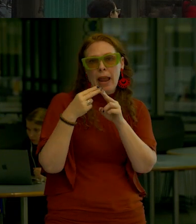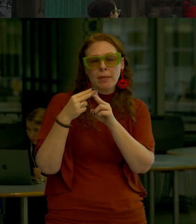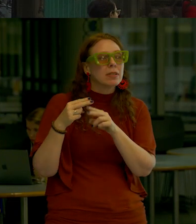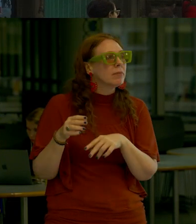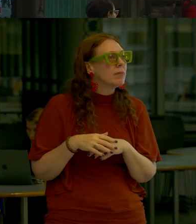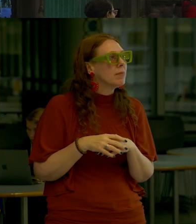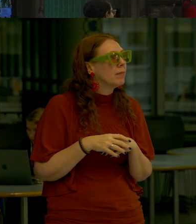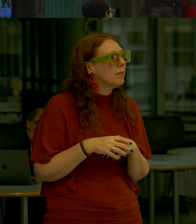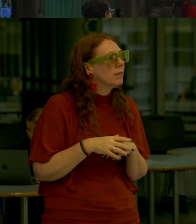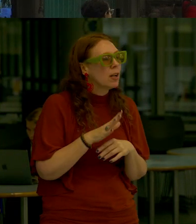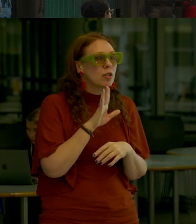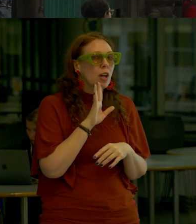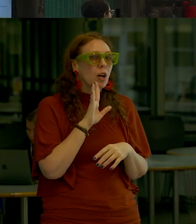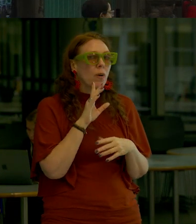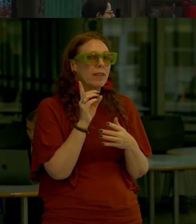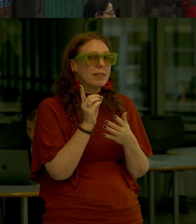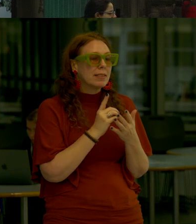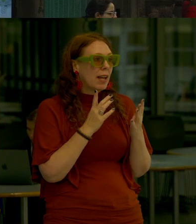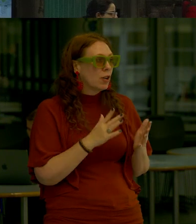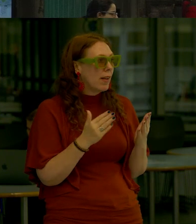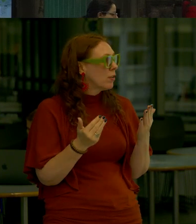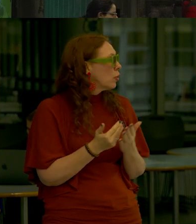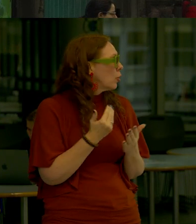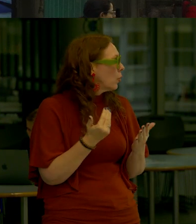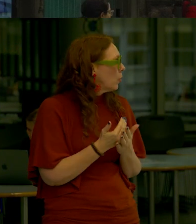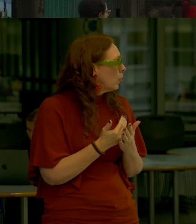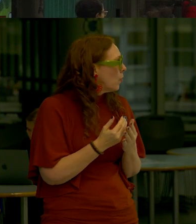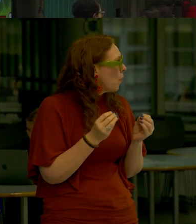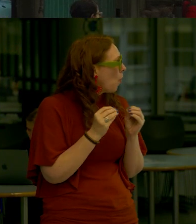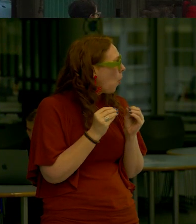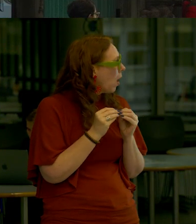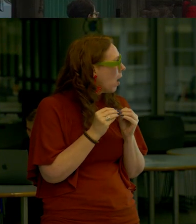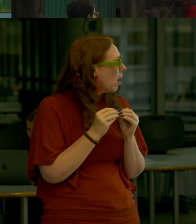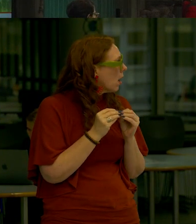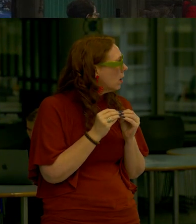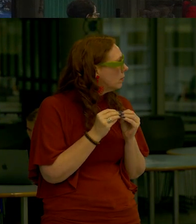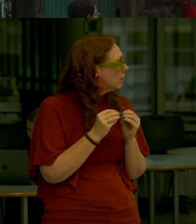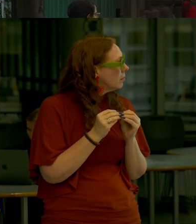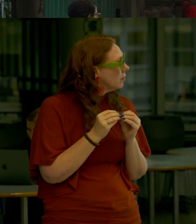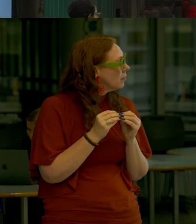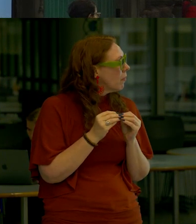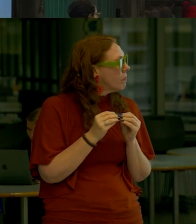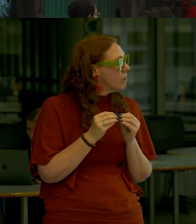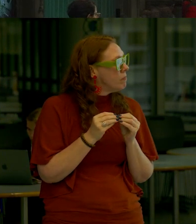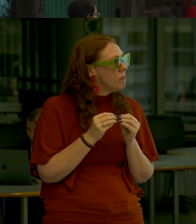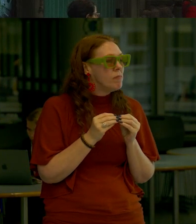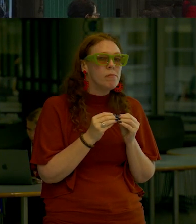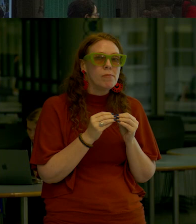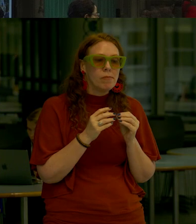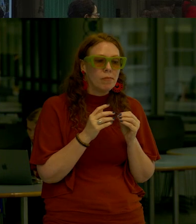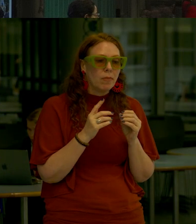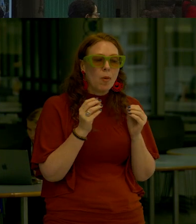the designer of the pergola To have a new, more built